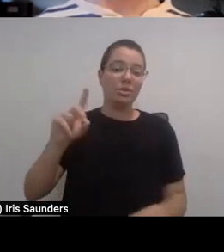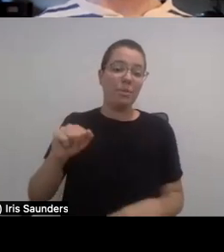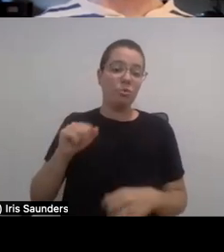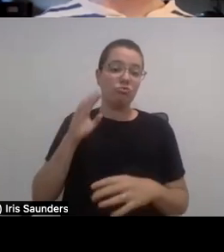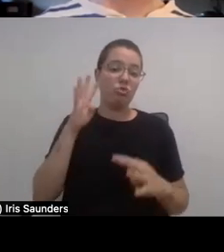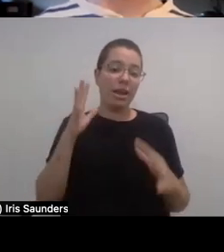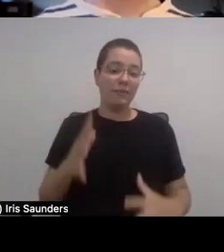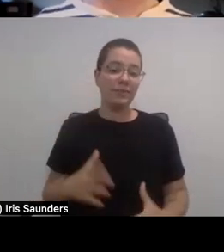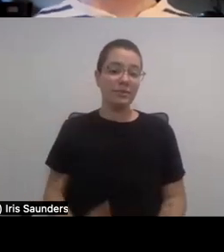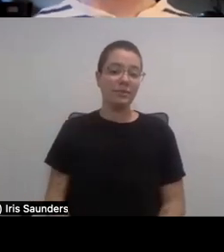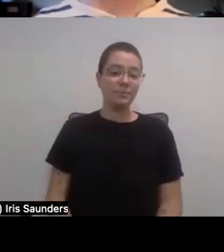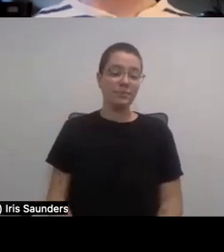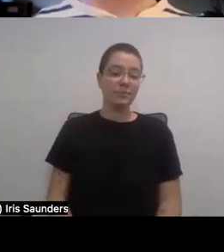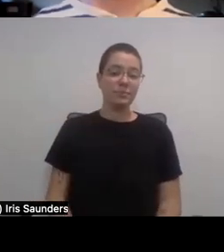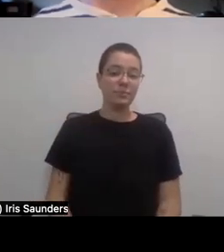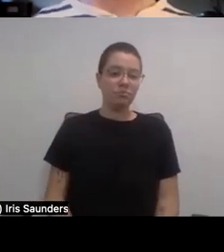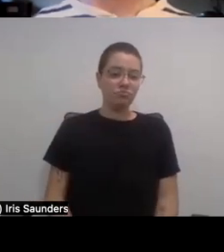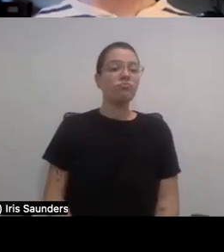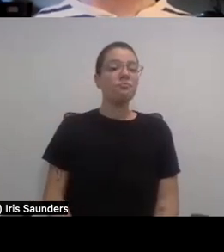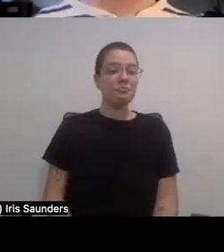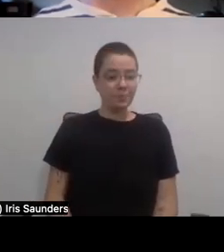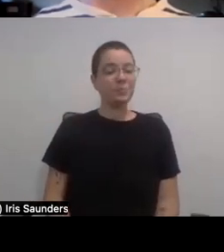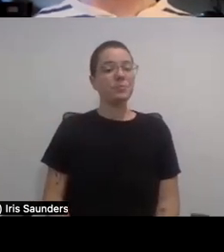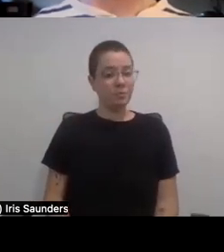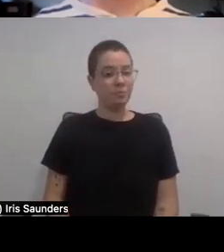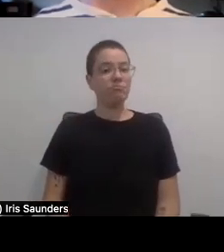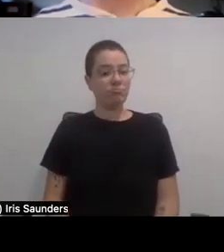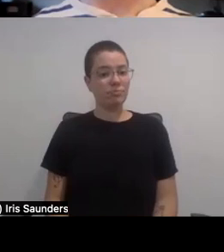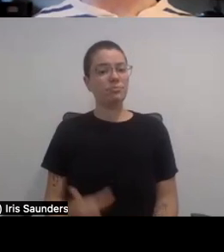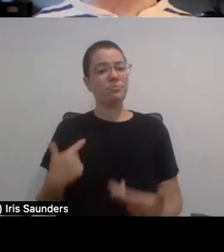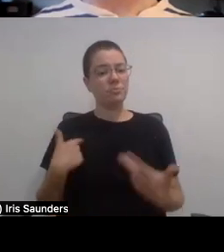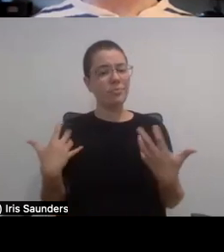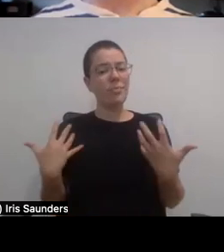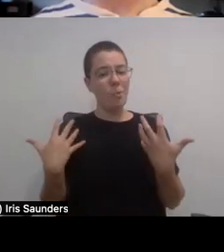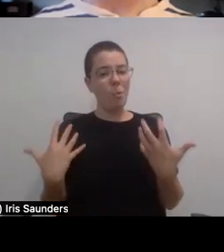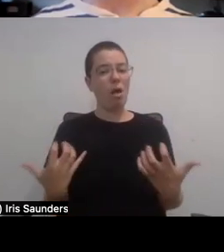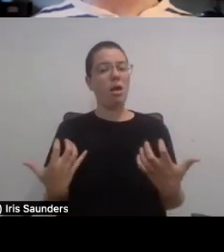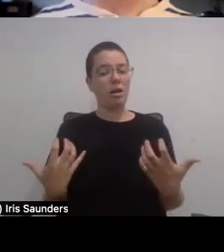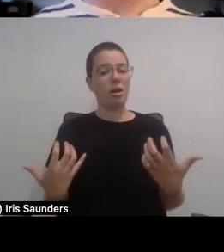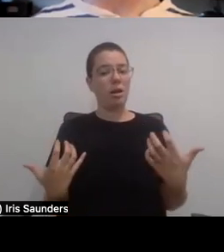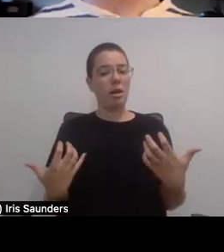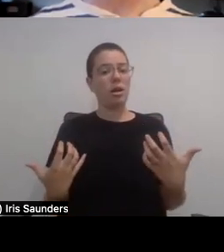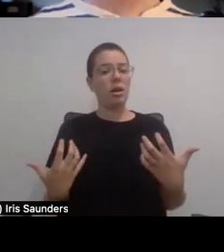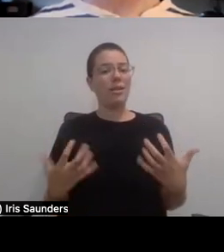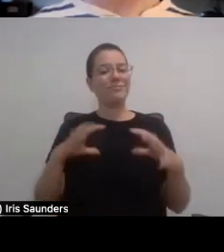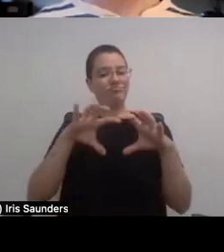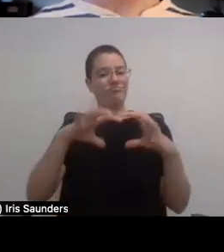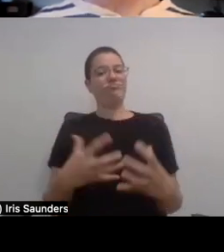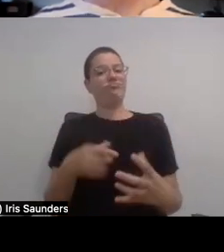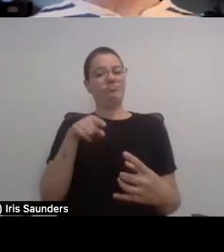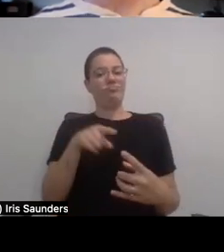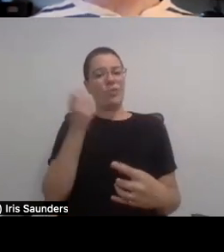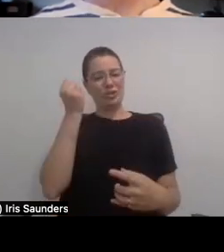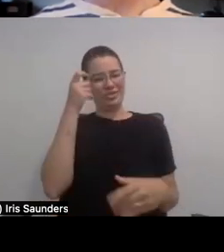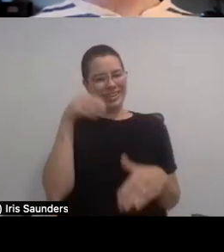Yeah, I think I would love the industry to understand access